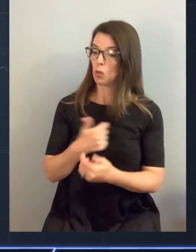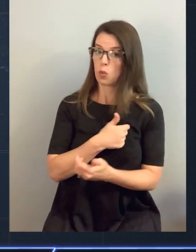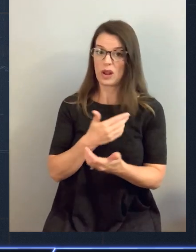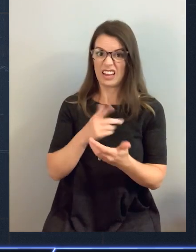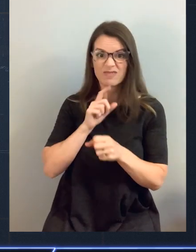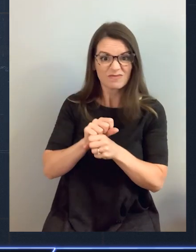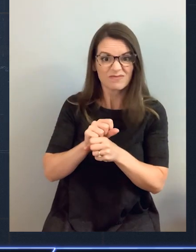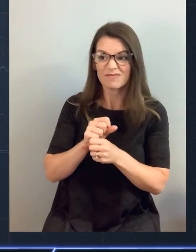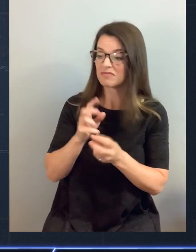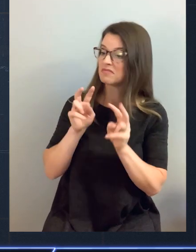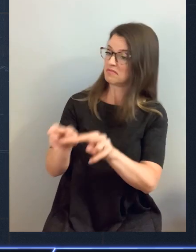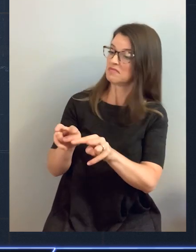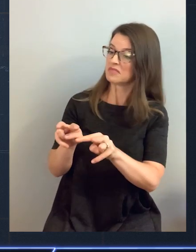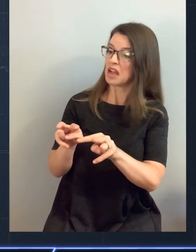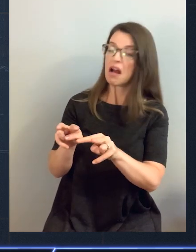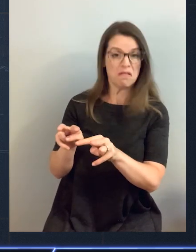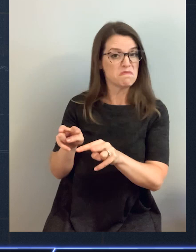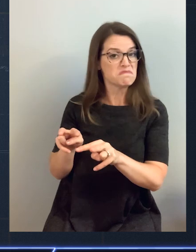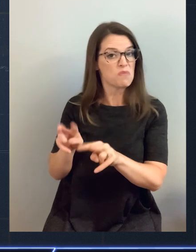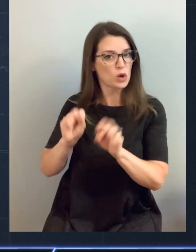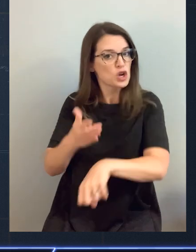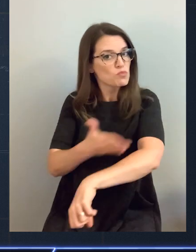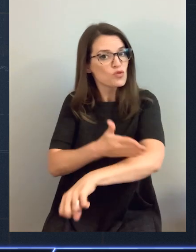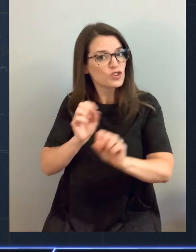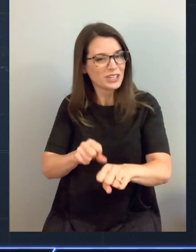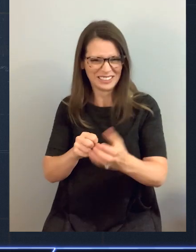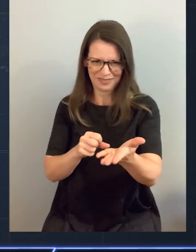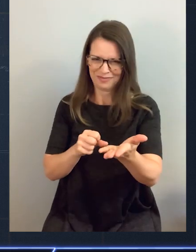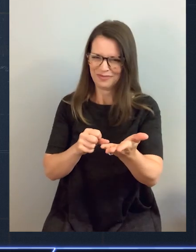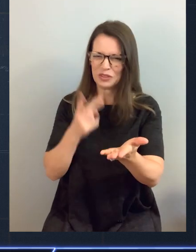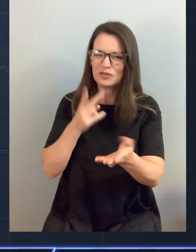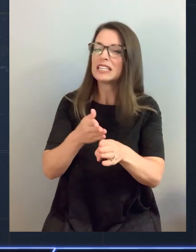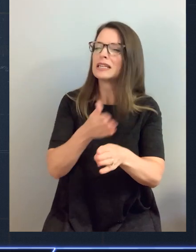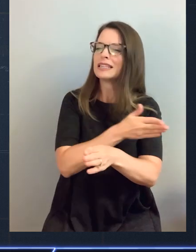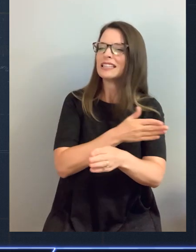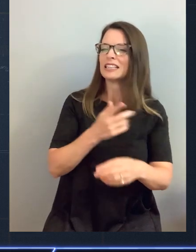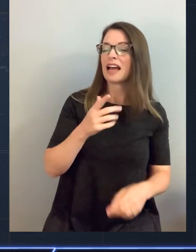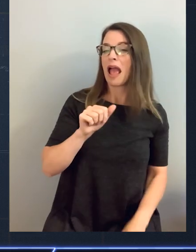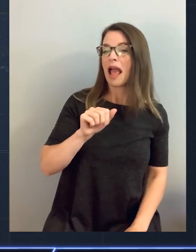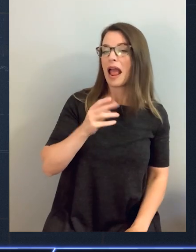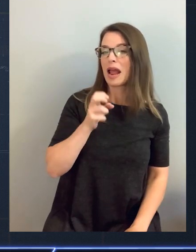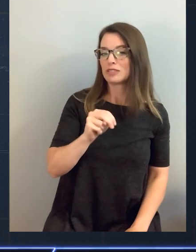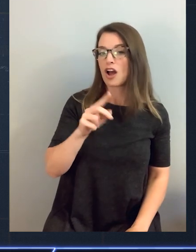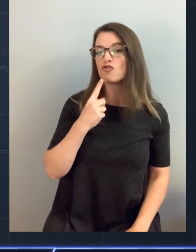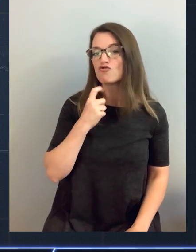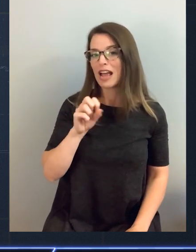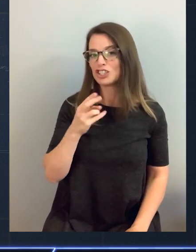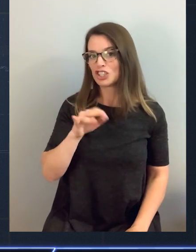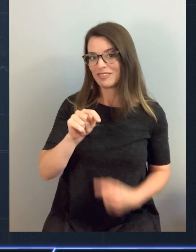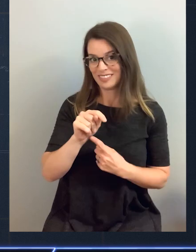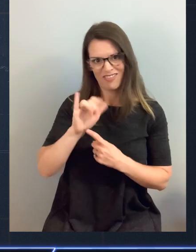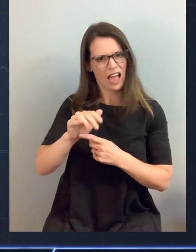we know what we could do there to do a whole lot better. We did. We launched Amazon Redshift. And as you can tell from if you've watched previous videos,